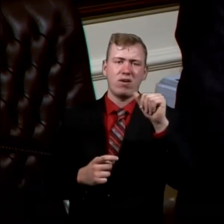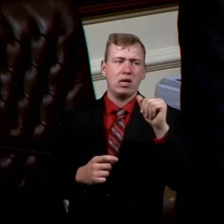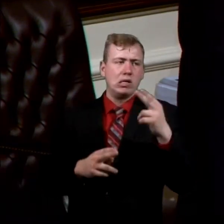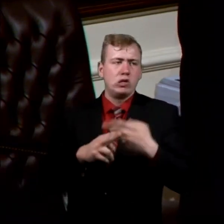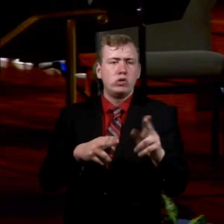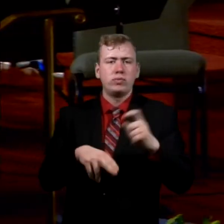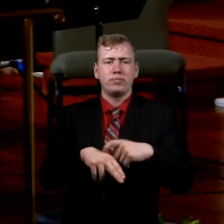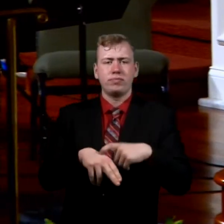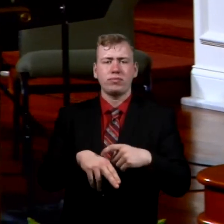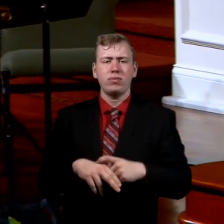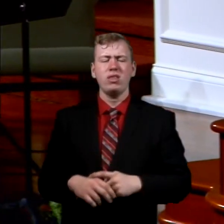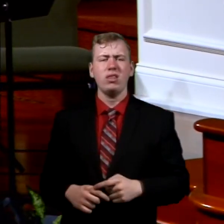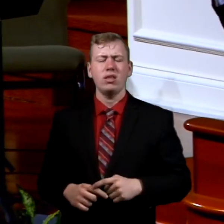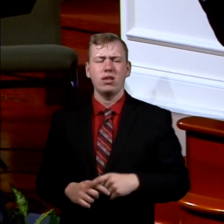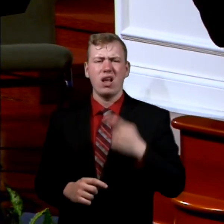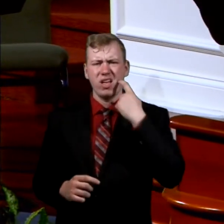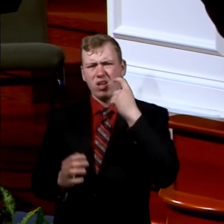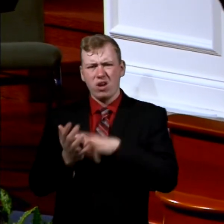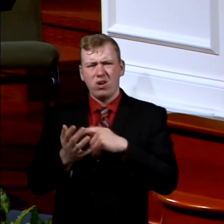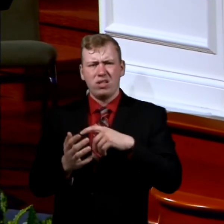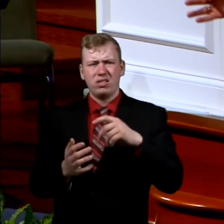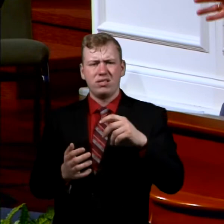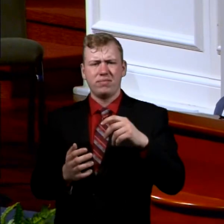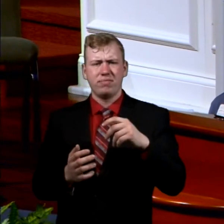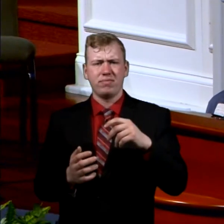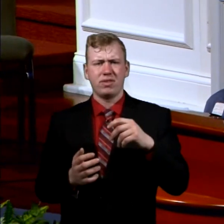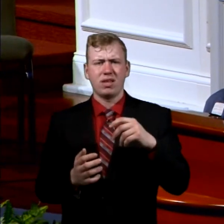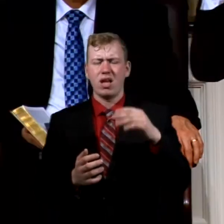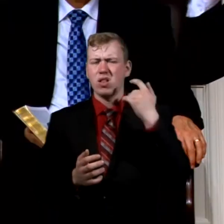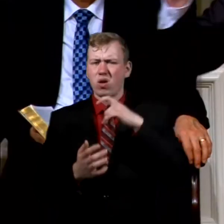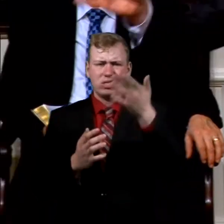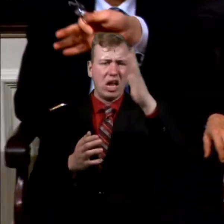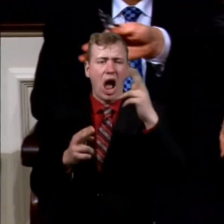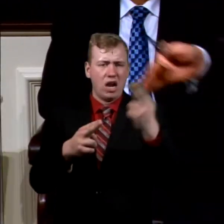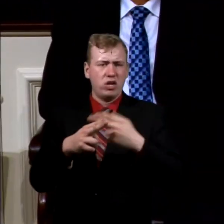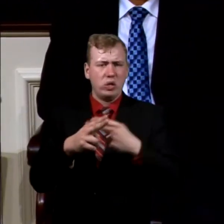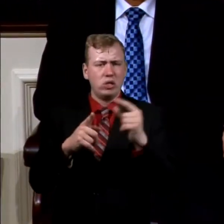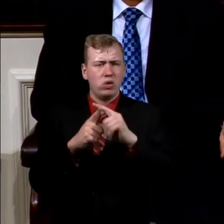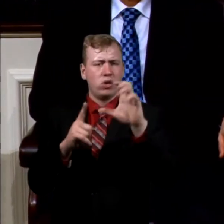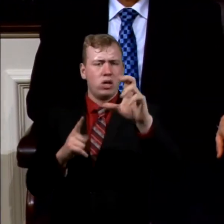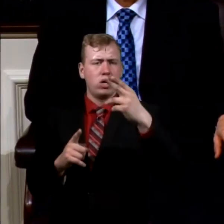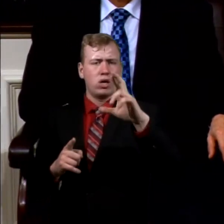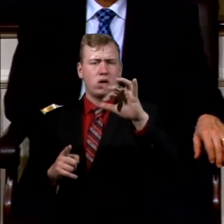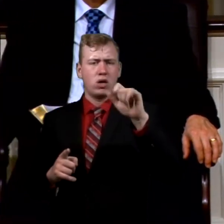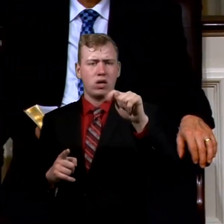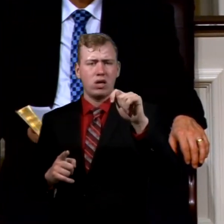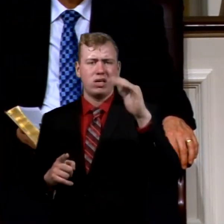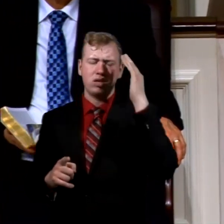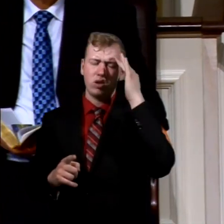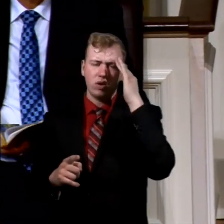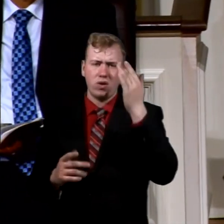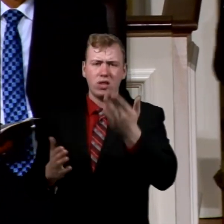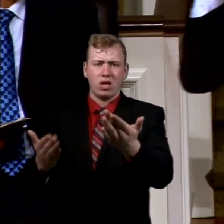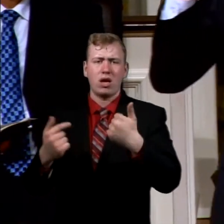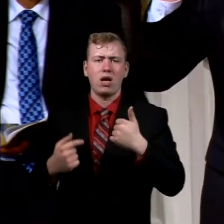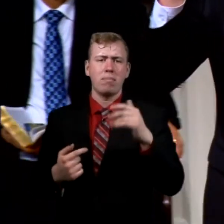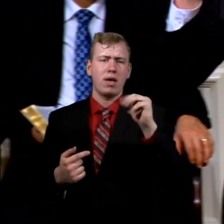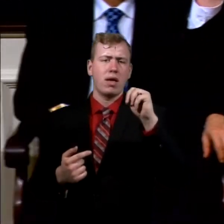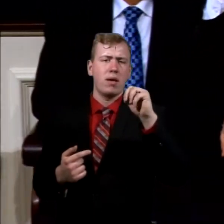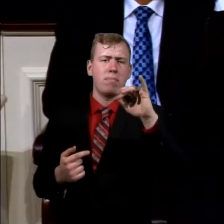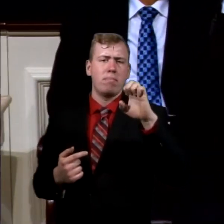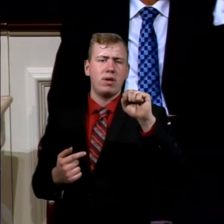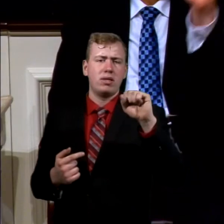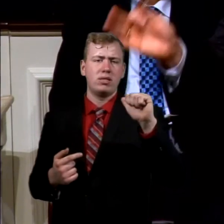way, God uses the word Christ. Maybe didn't know him as that name, but he knew that the coming Messiah, it was richer to be able to